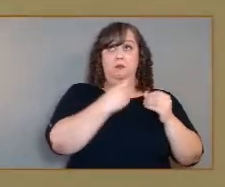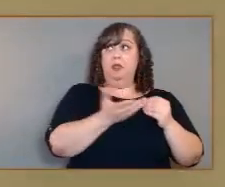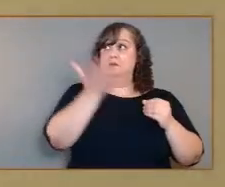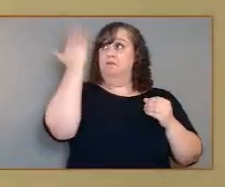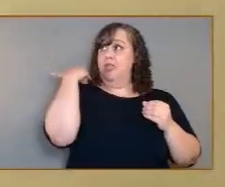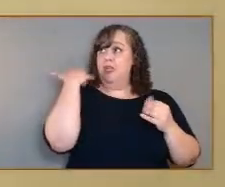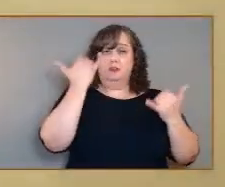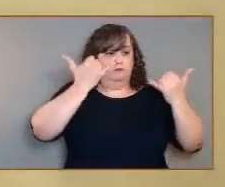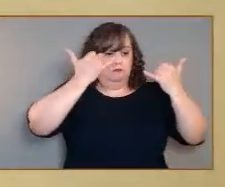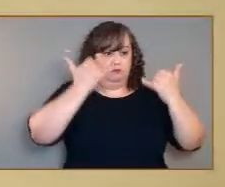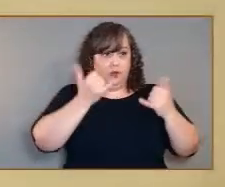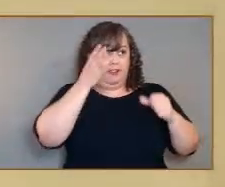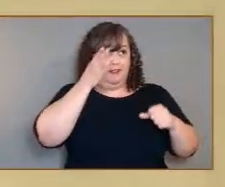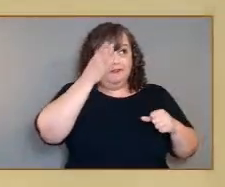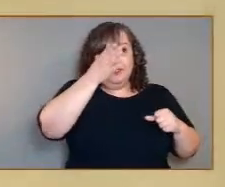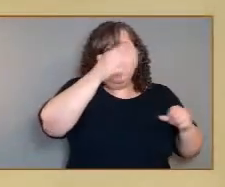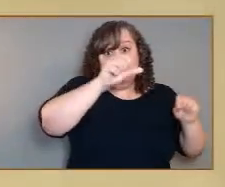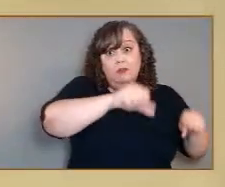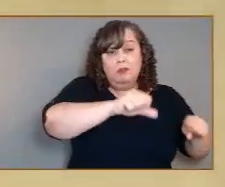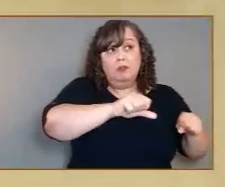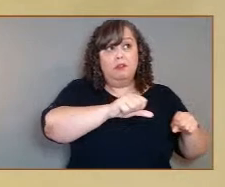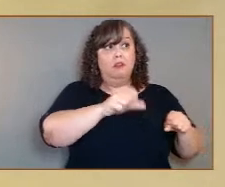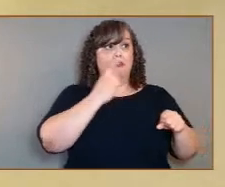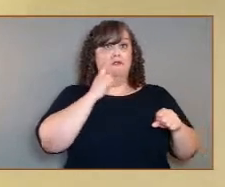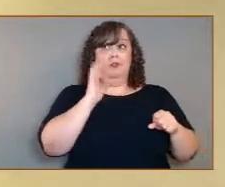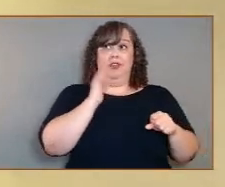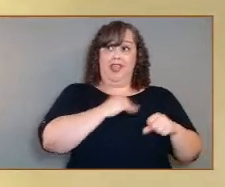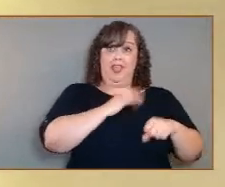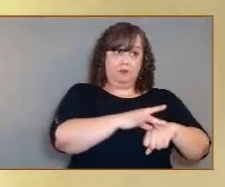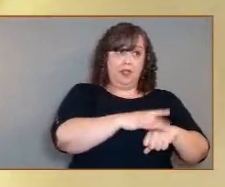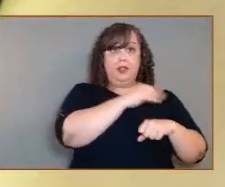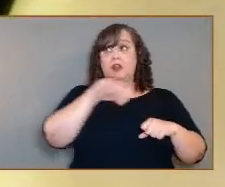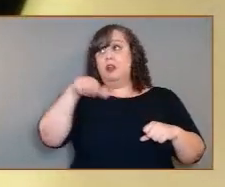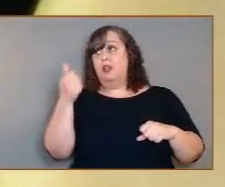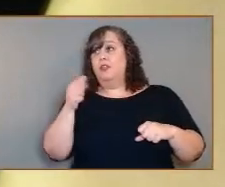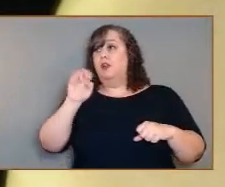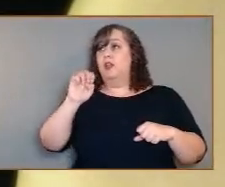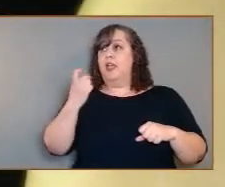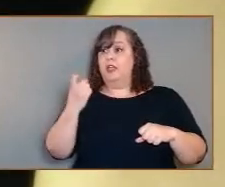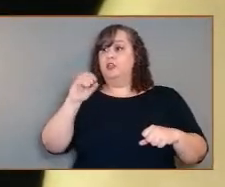billions of similar exoplanets out there, this mysterious one needs more study.